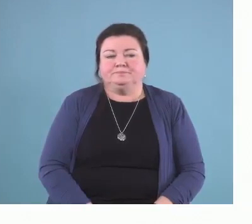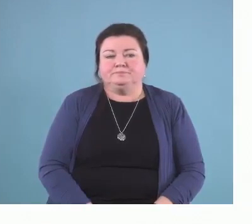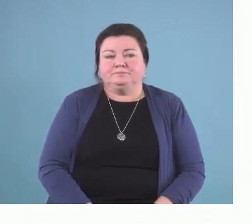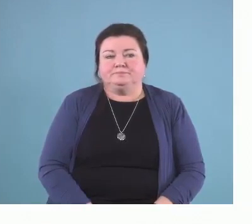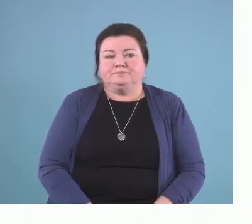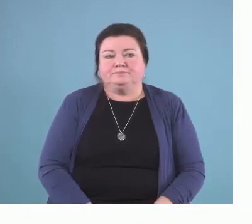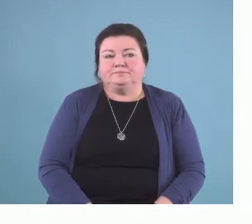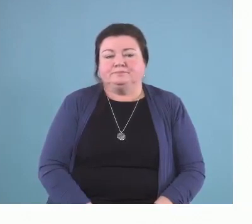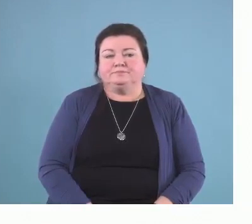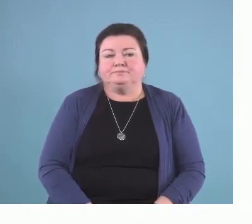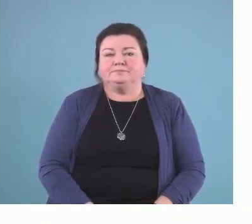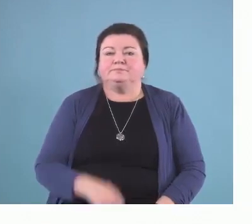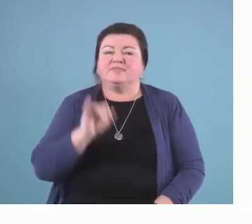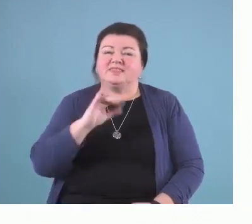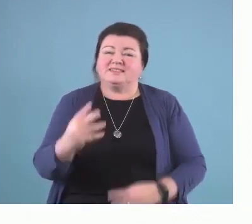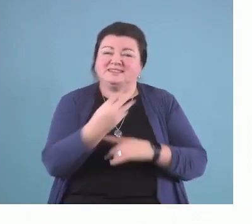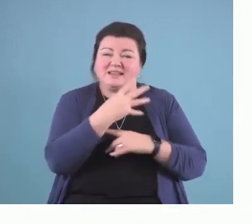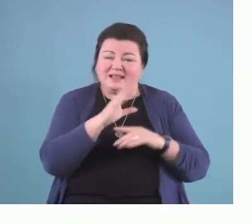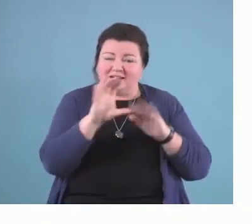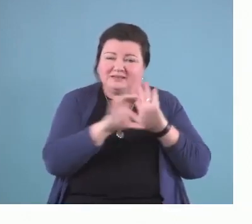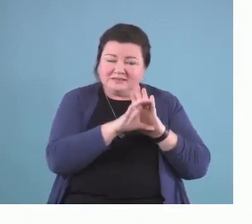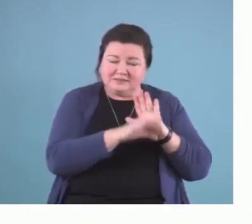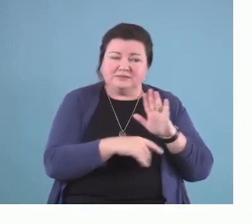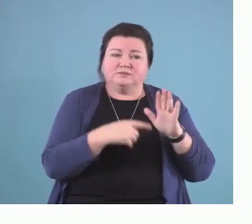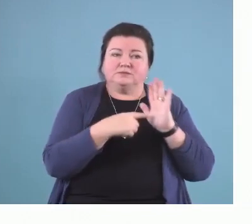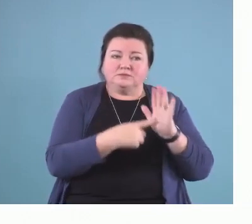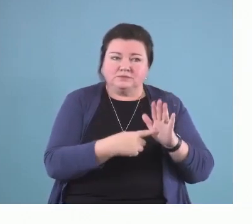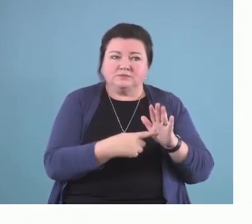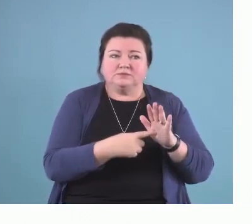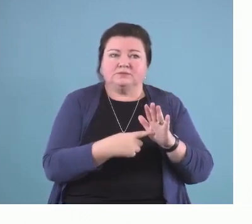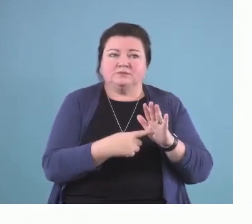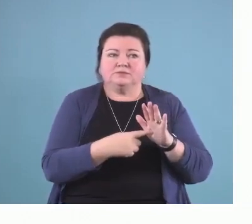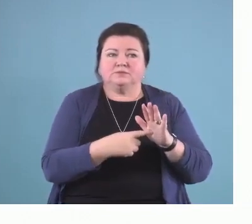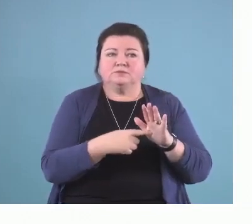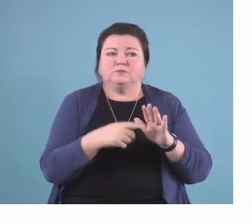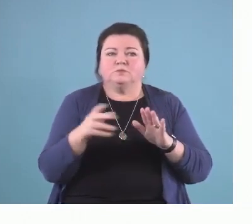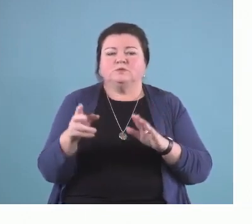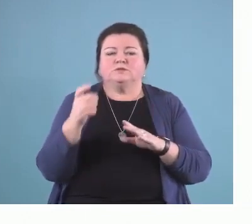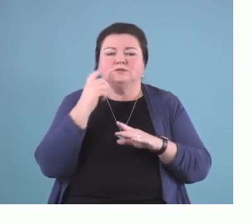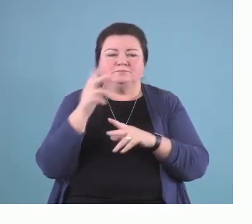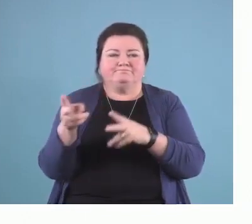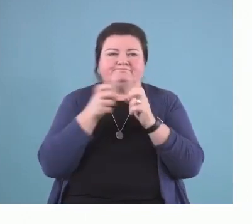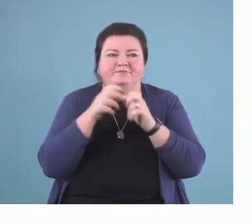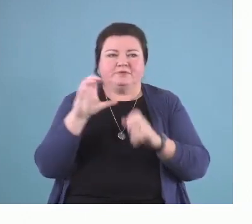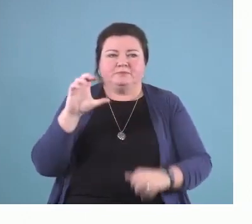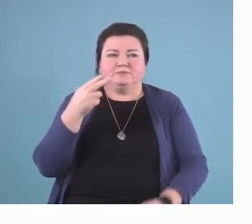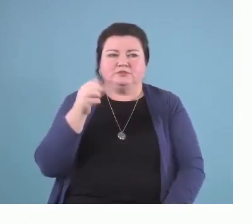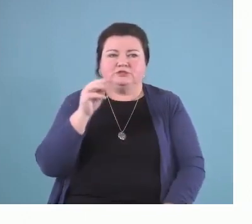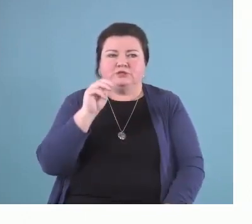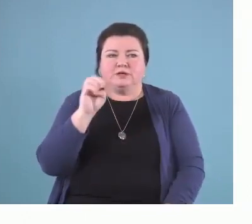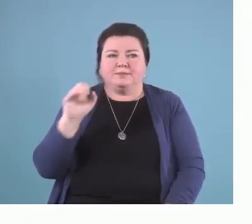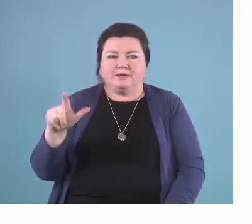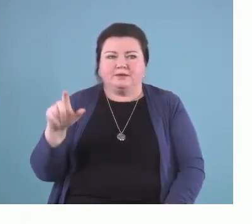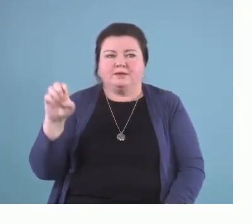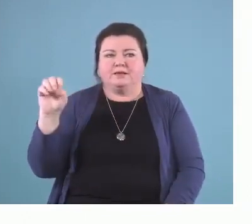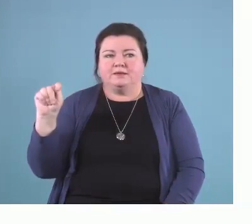So, your this slide is adapted from an article by Chaim et al that's just come out recently. And the reason I want to bring